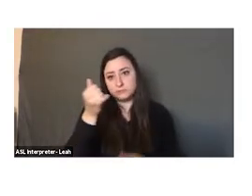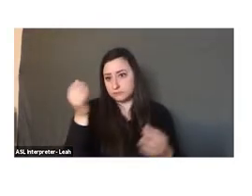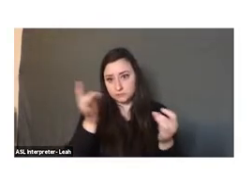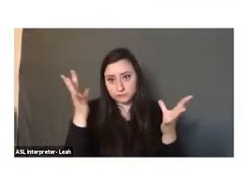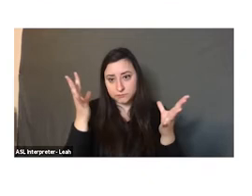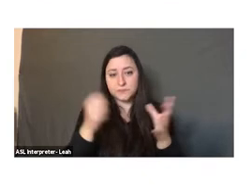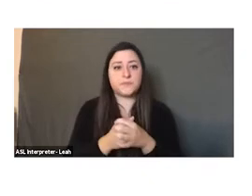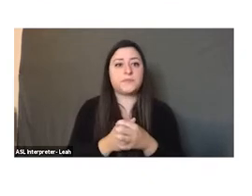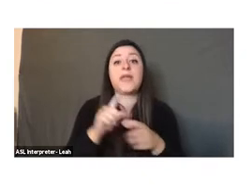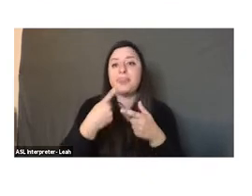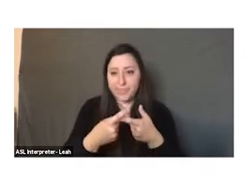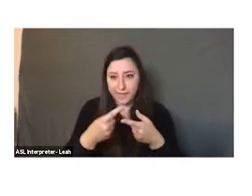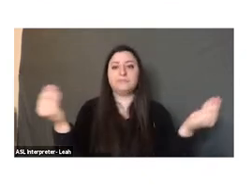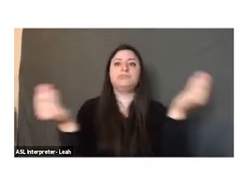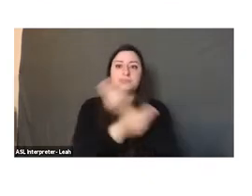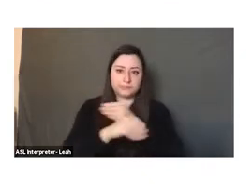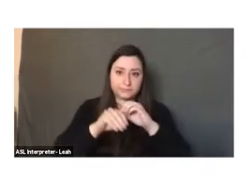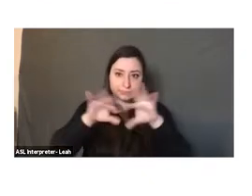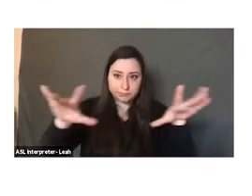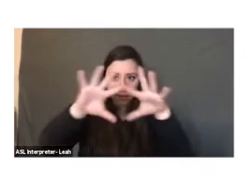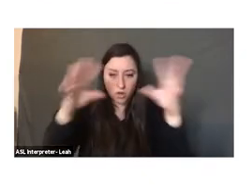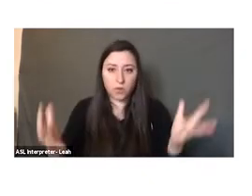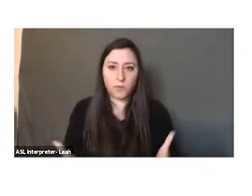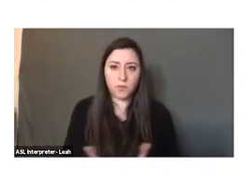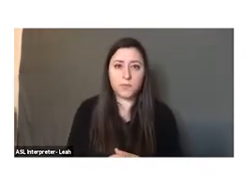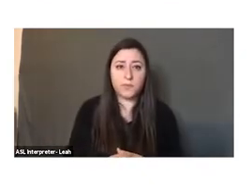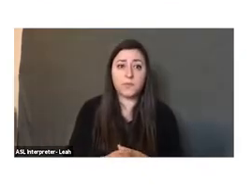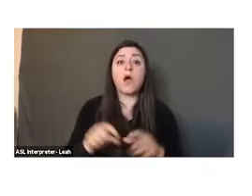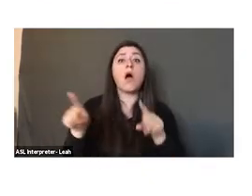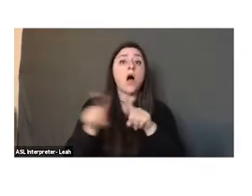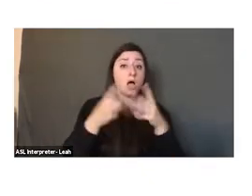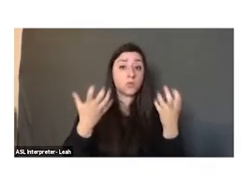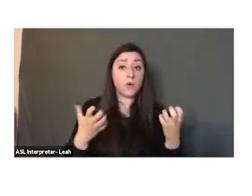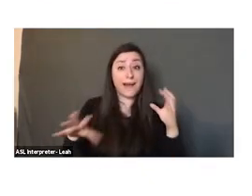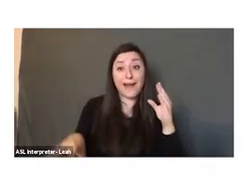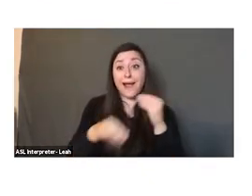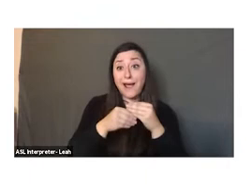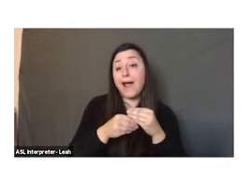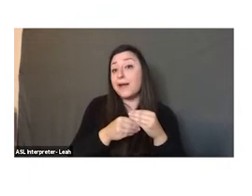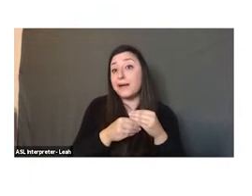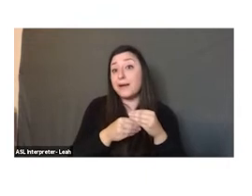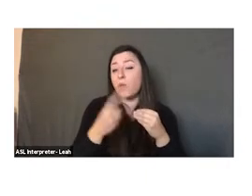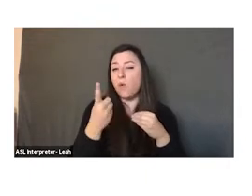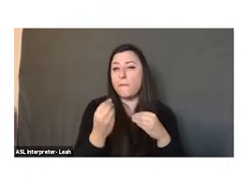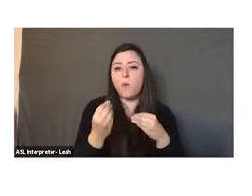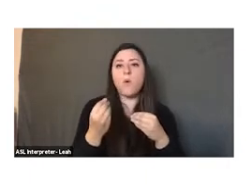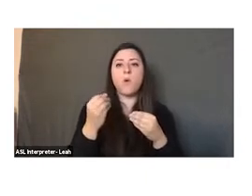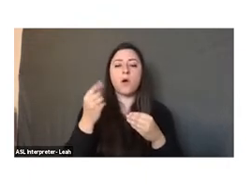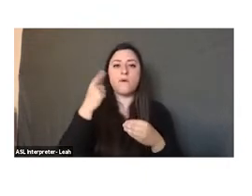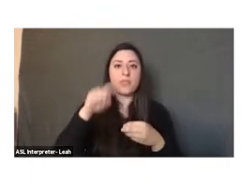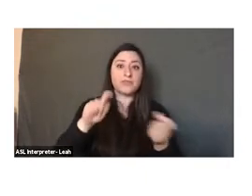passed into global agriculture and industry. I need to add one more element to this